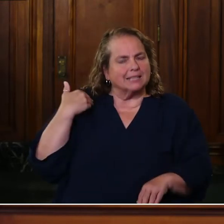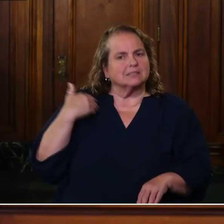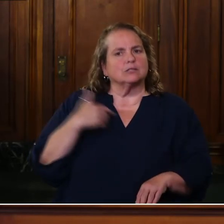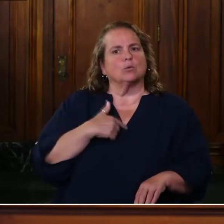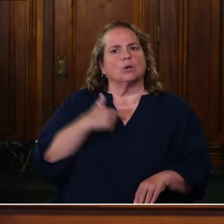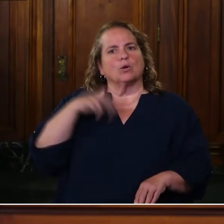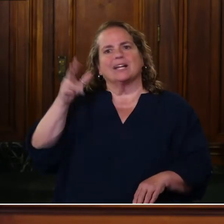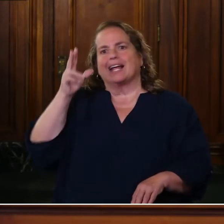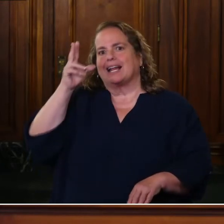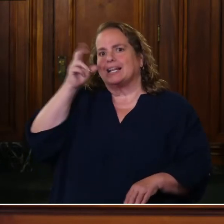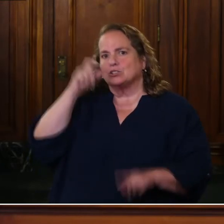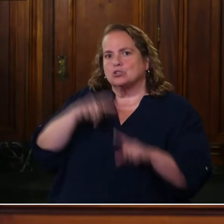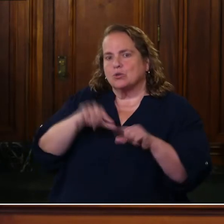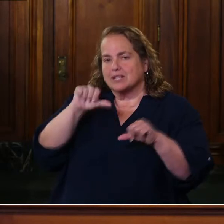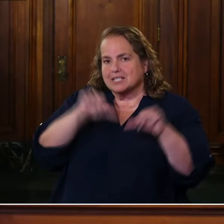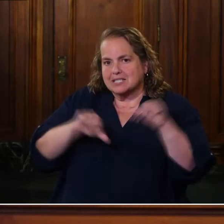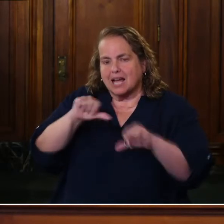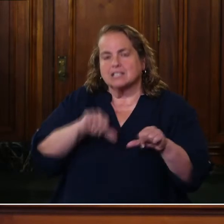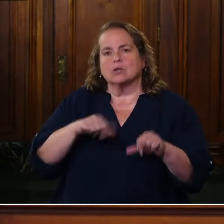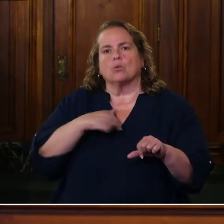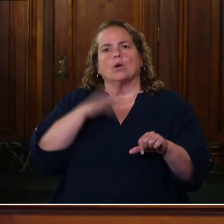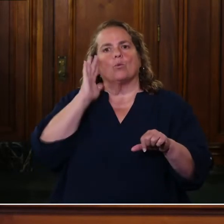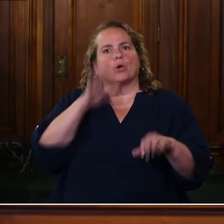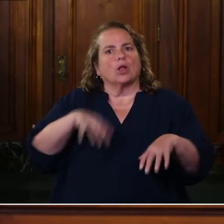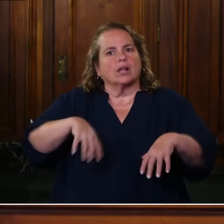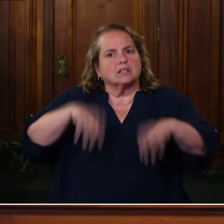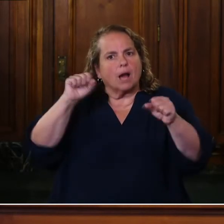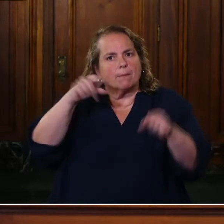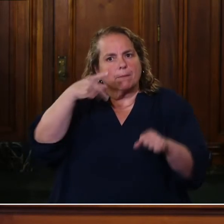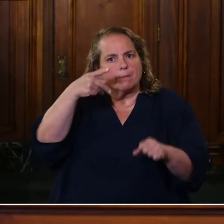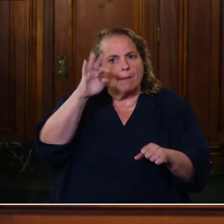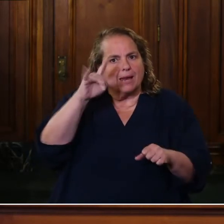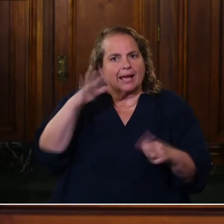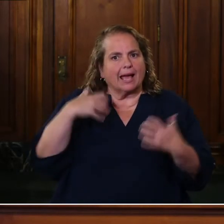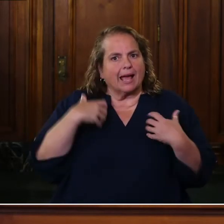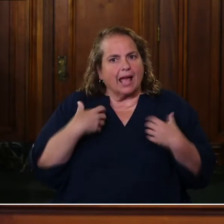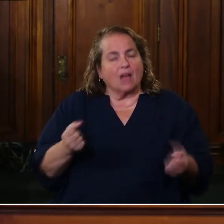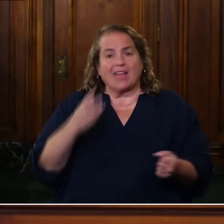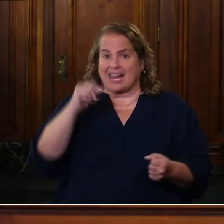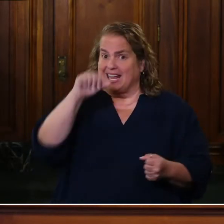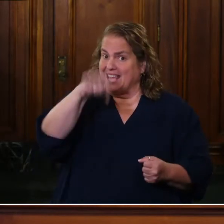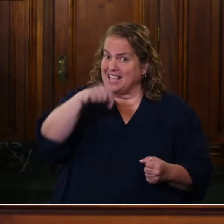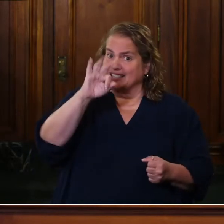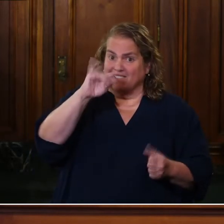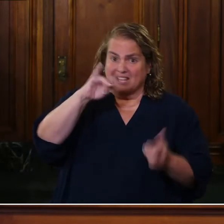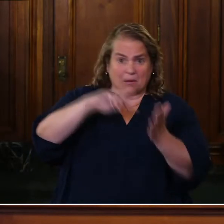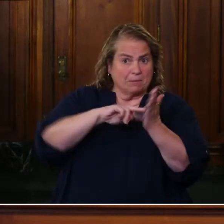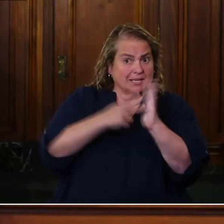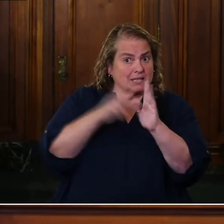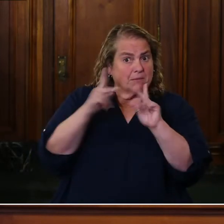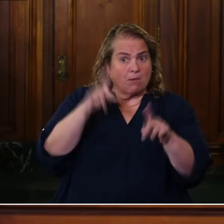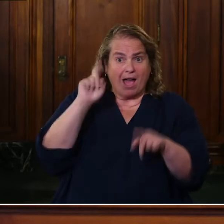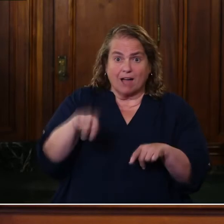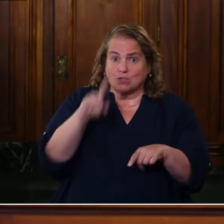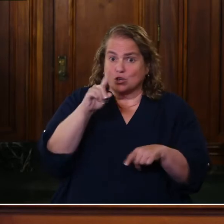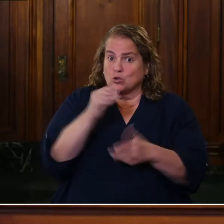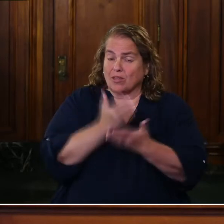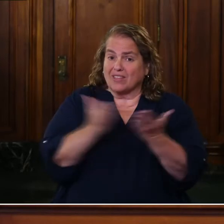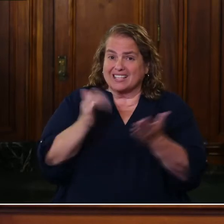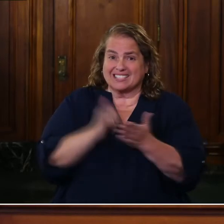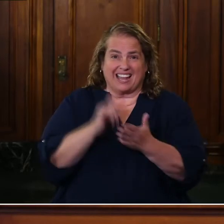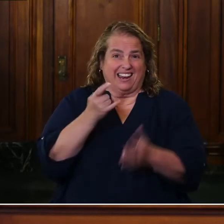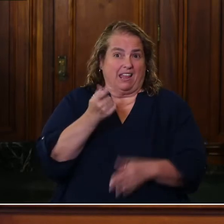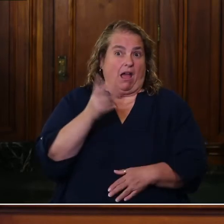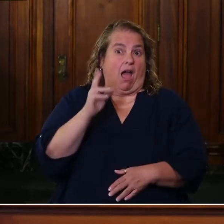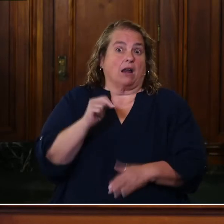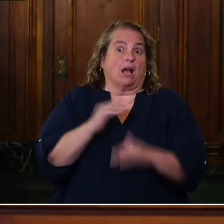listen to the science. We would adopt the public health. And yes, if it means that people have to do things that are somewhat uncomfortable, if we